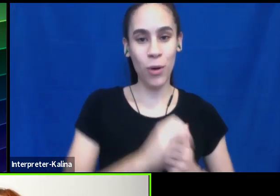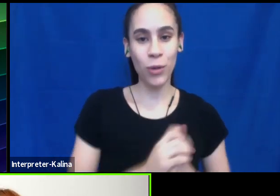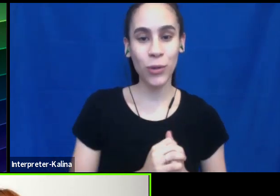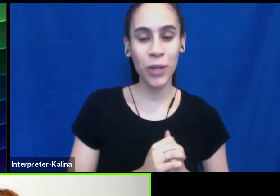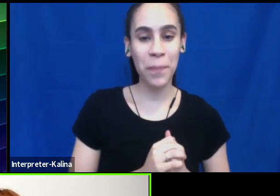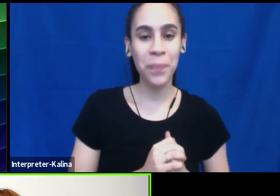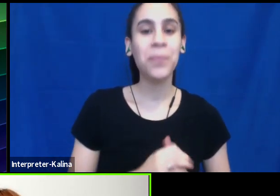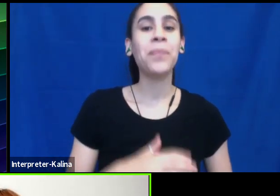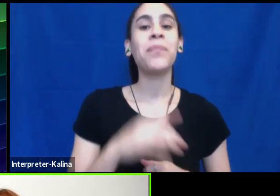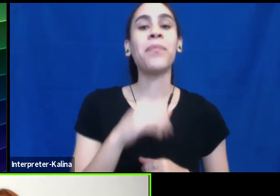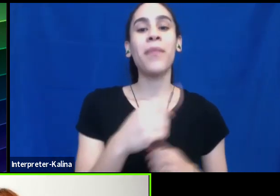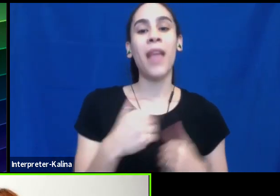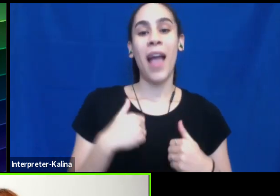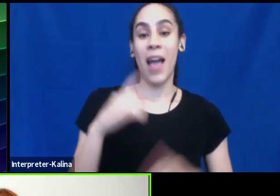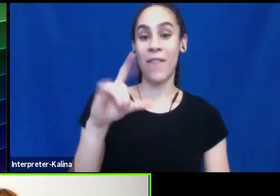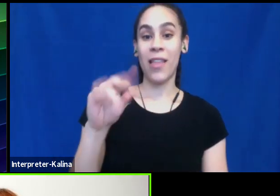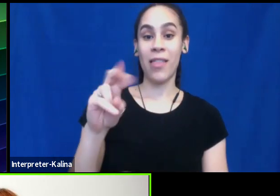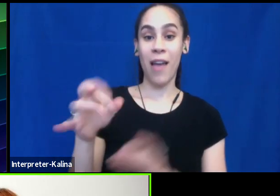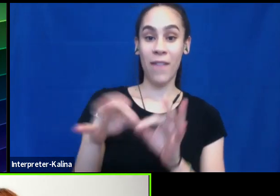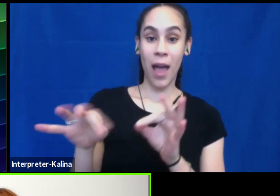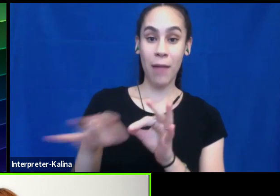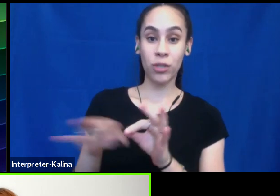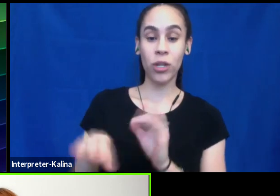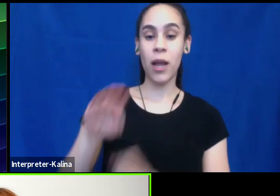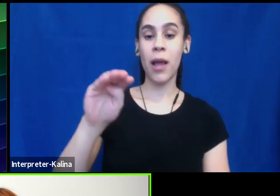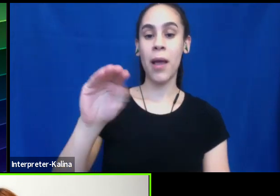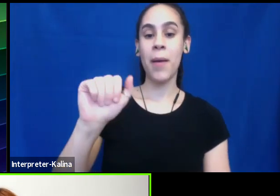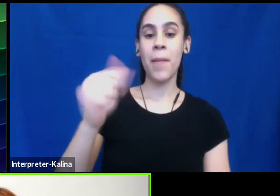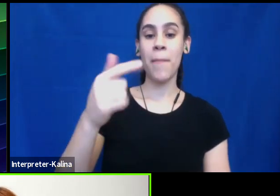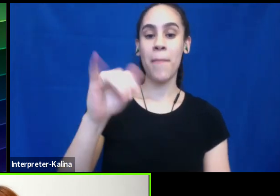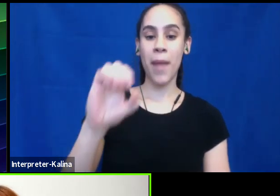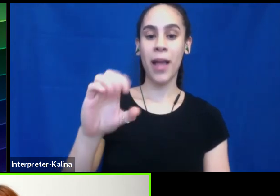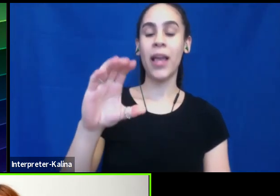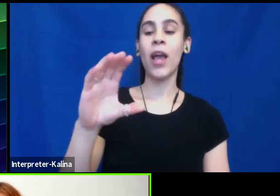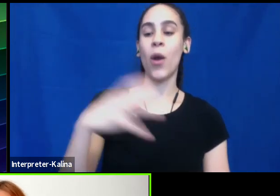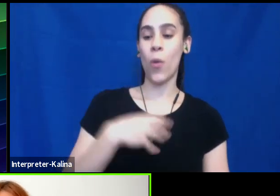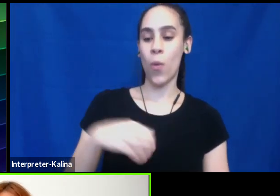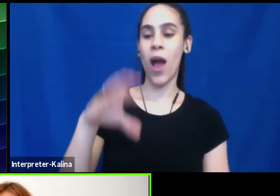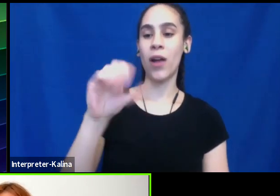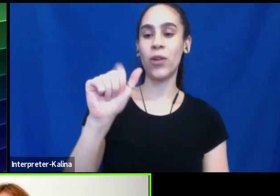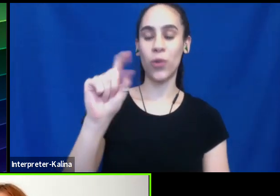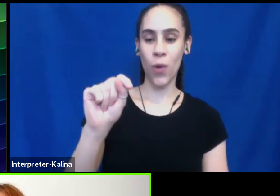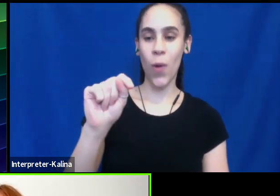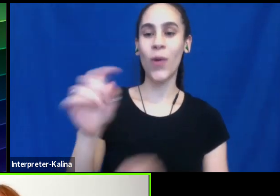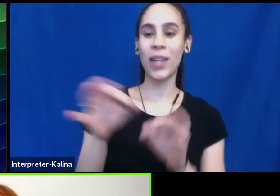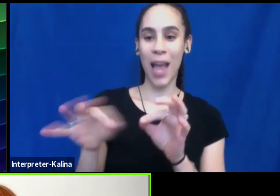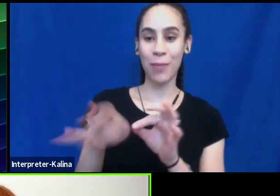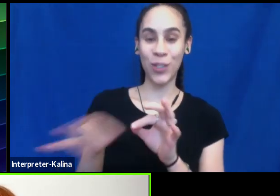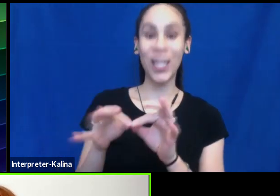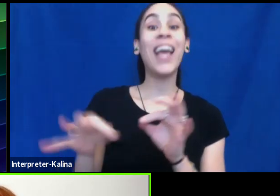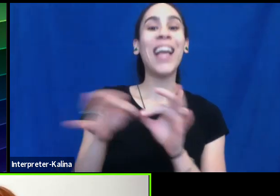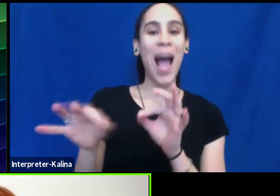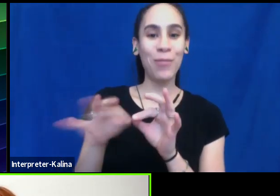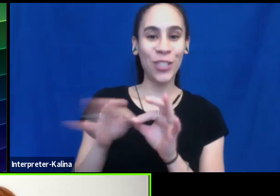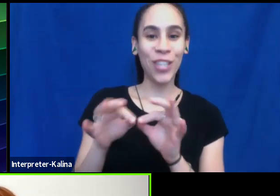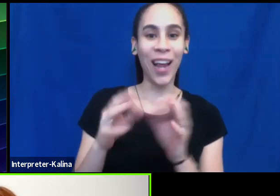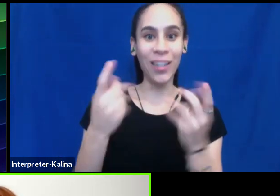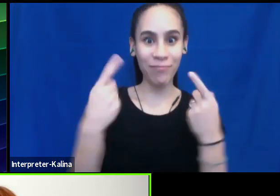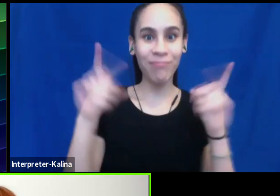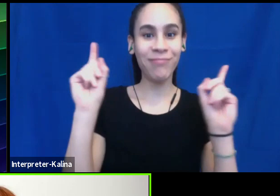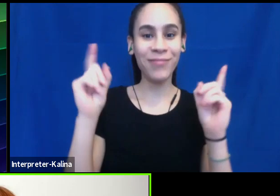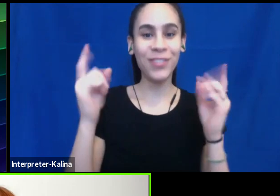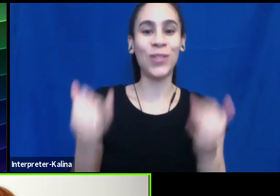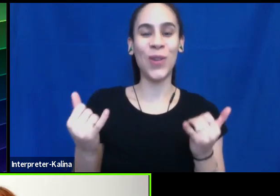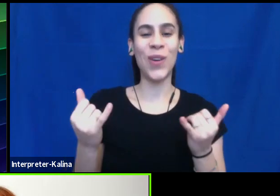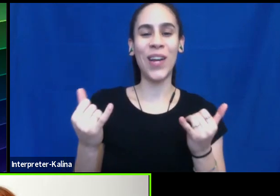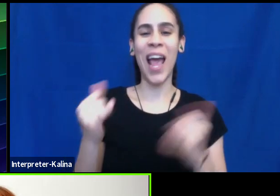We also have live captioning by Maggie at White Coat Captioning. Captioning is working again today. last week we had Zoom